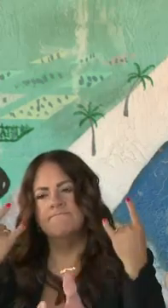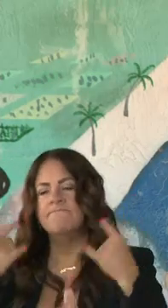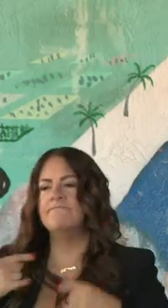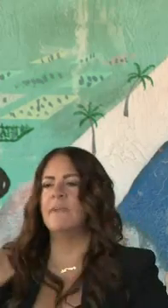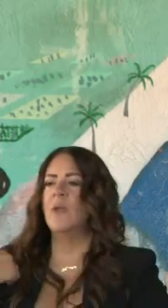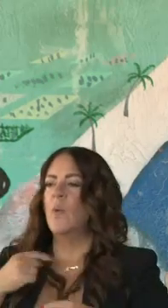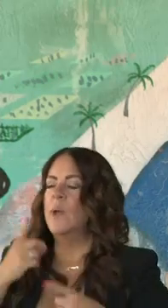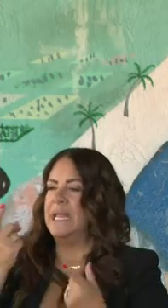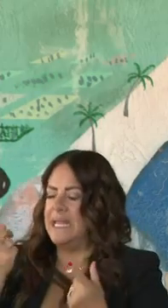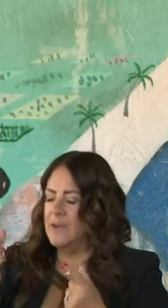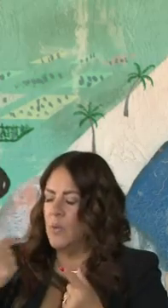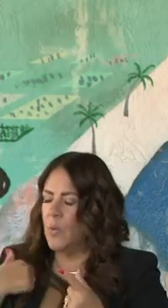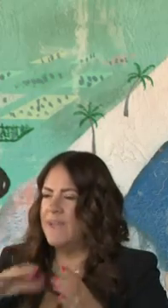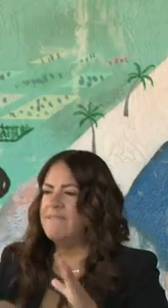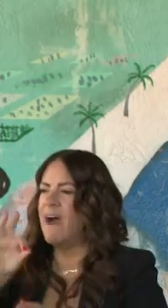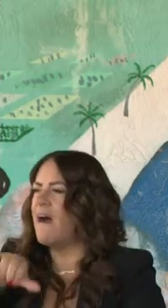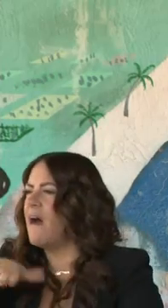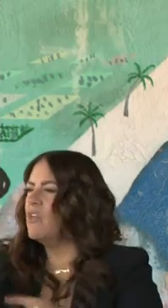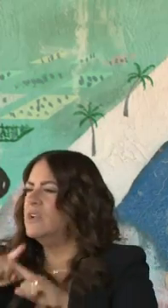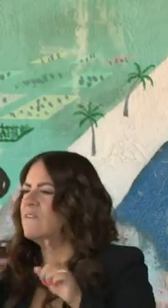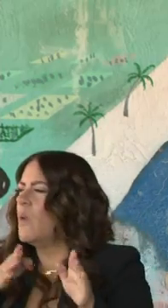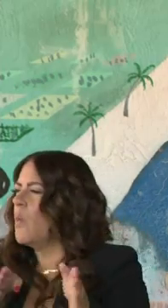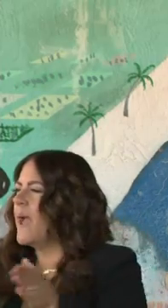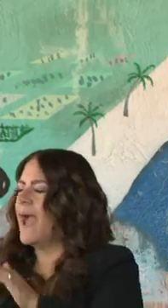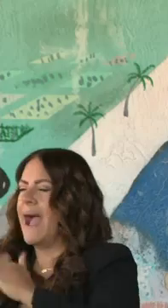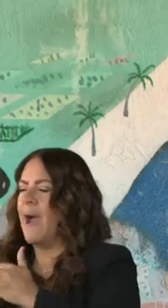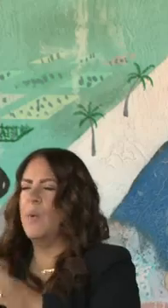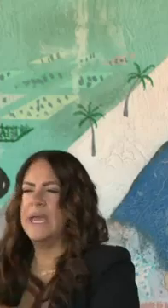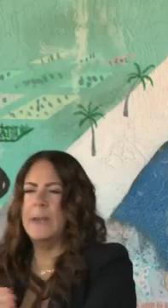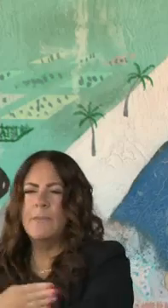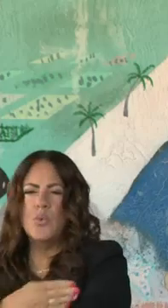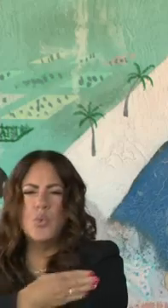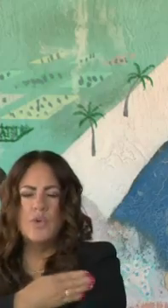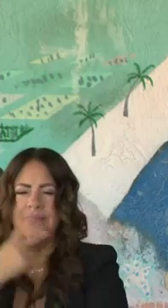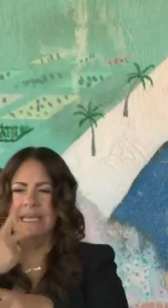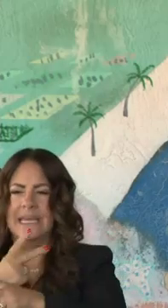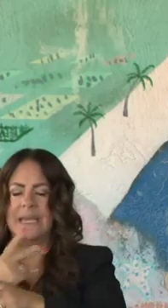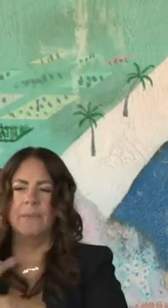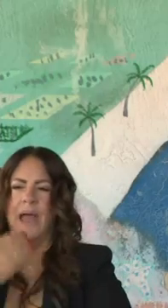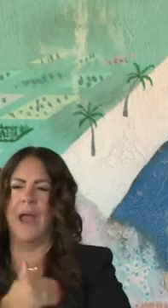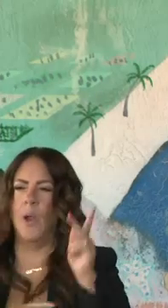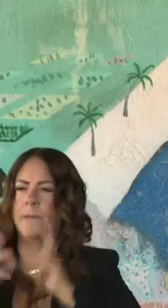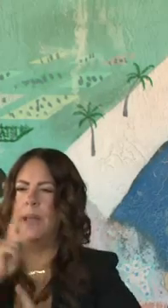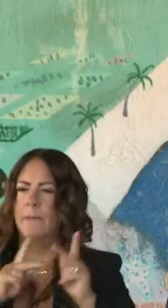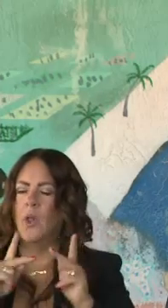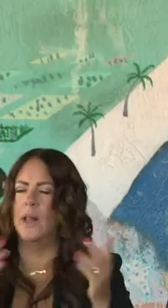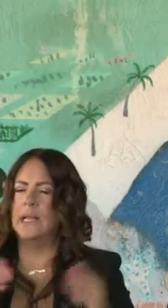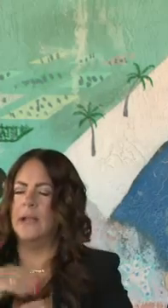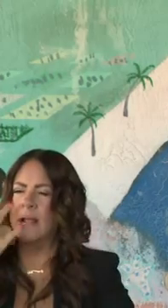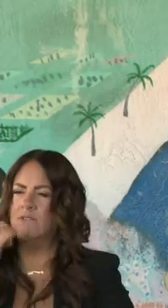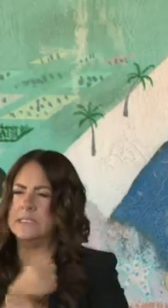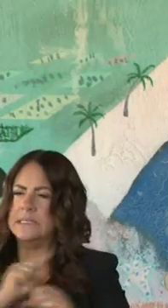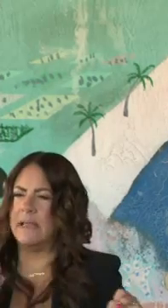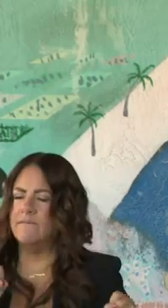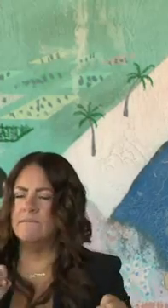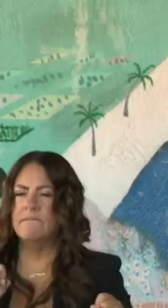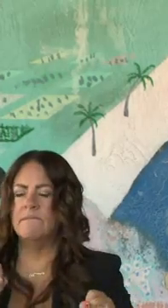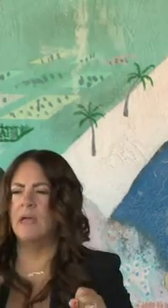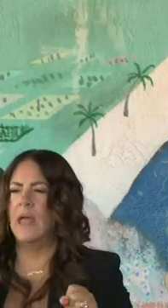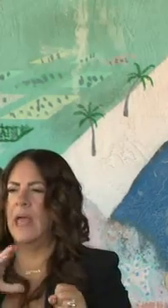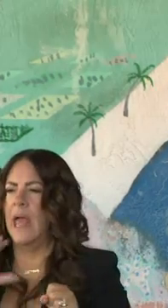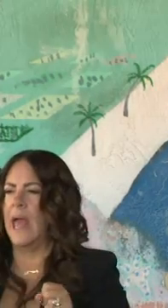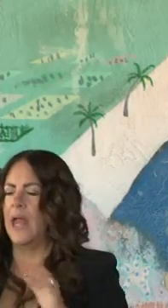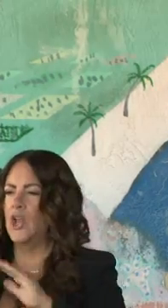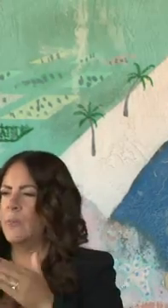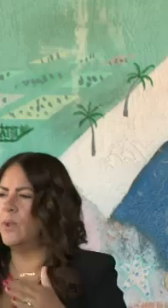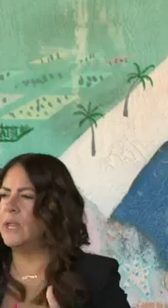broadly at ways we can improve our efforts here in the state to keep people safe and the impacts that the community